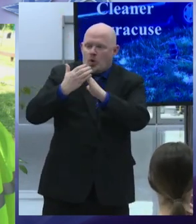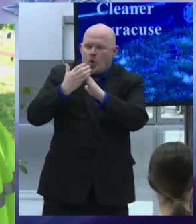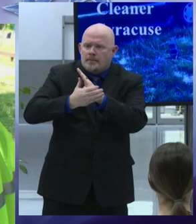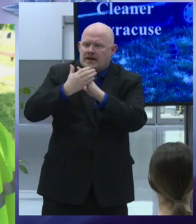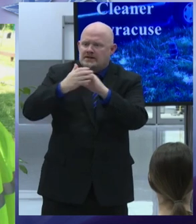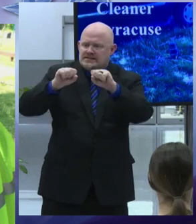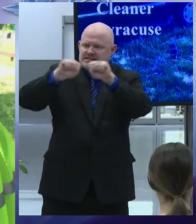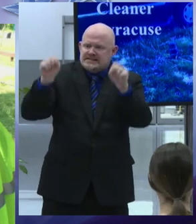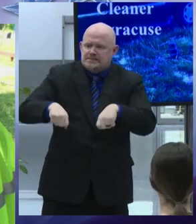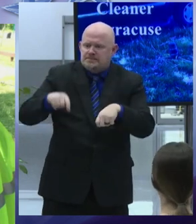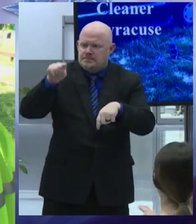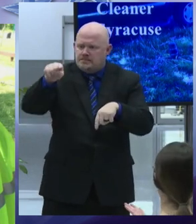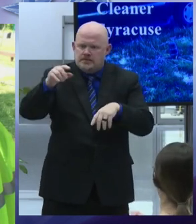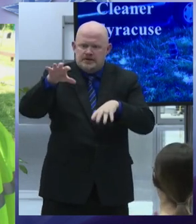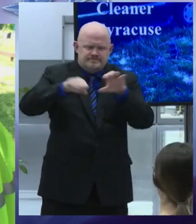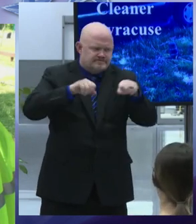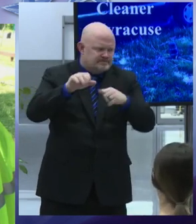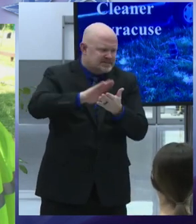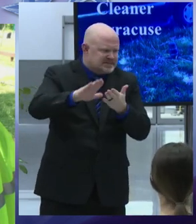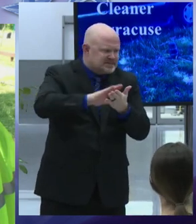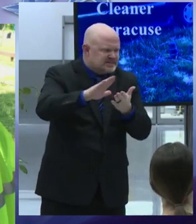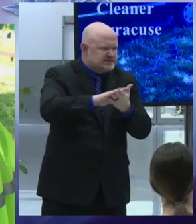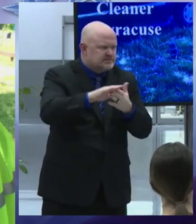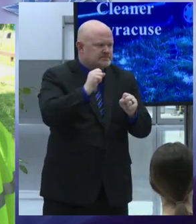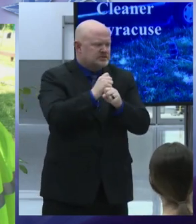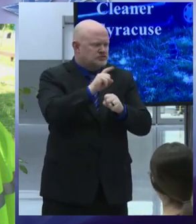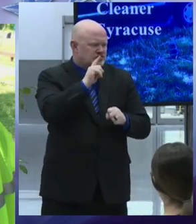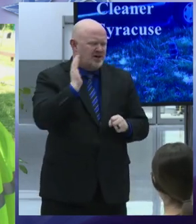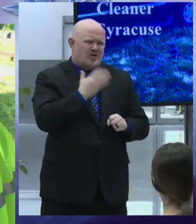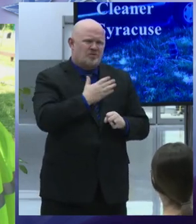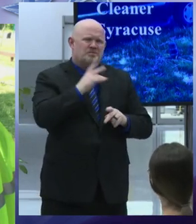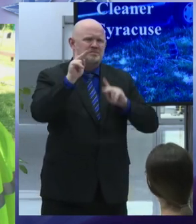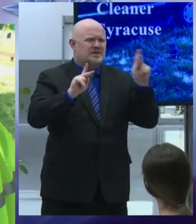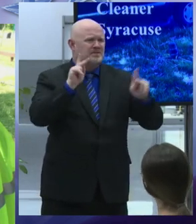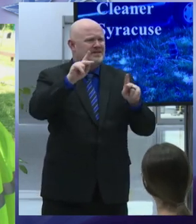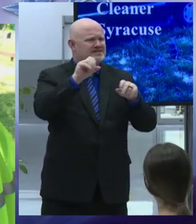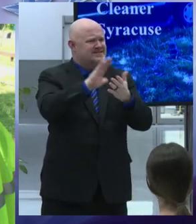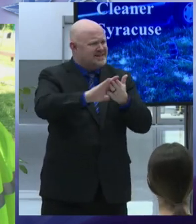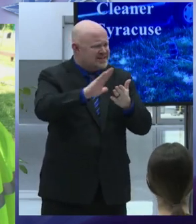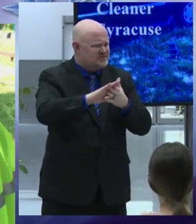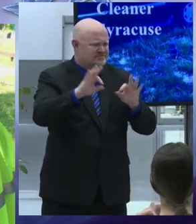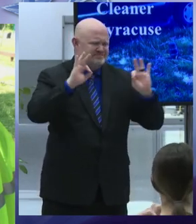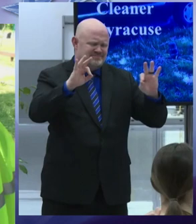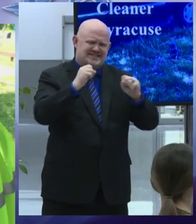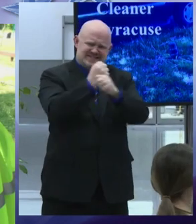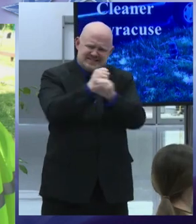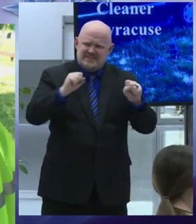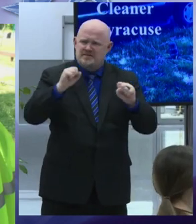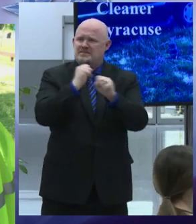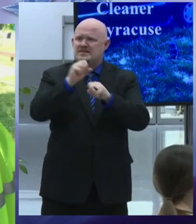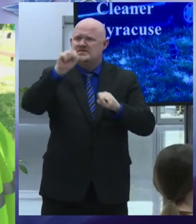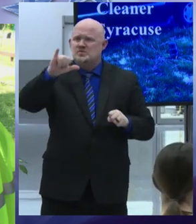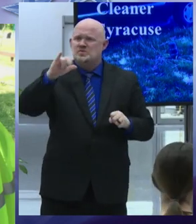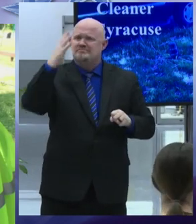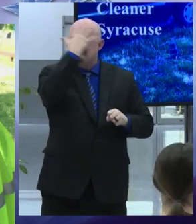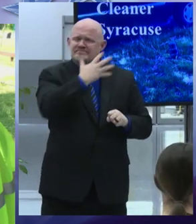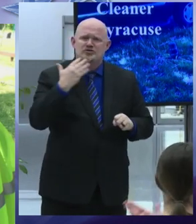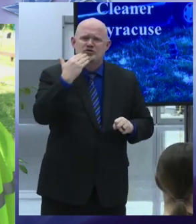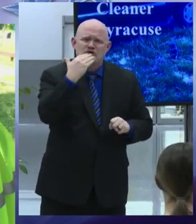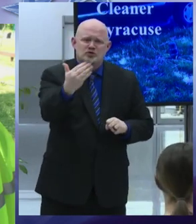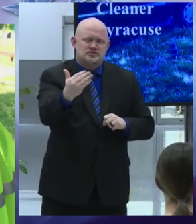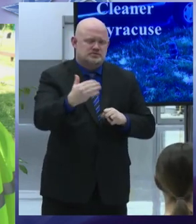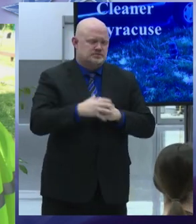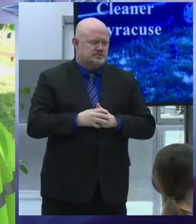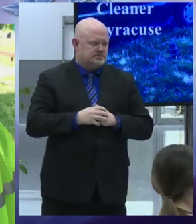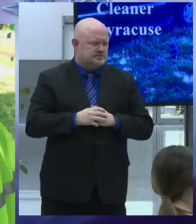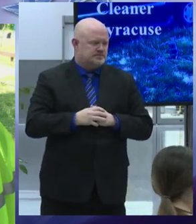sanai workers or sanai warriors as we lovingly call them and improve the appearance of our city with arpa funding